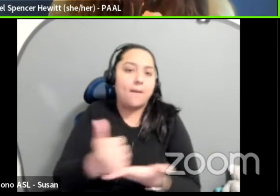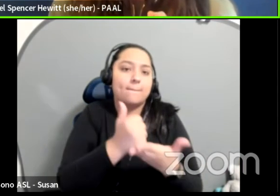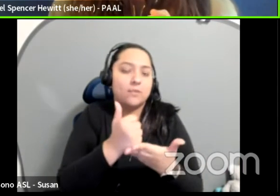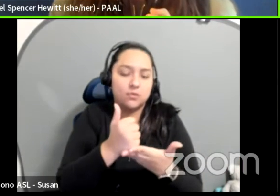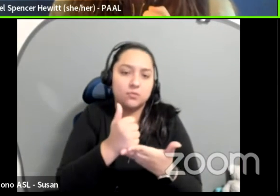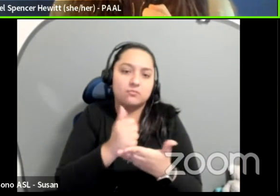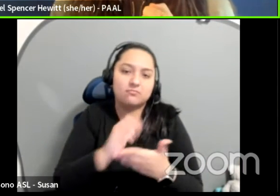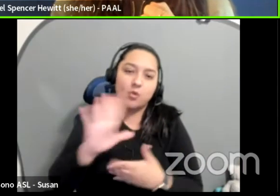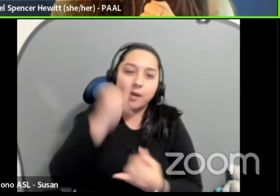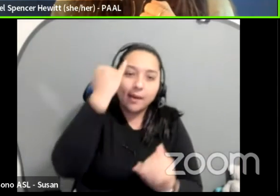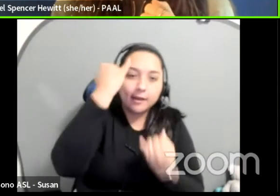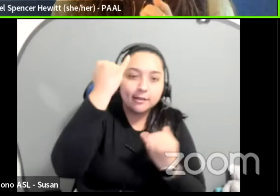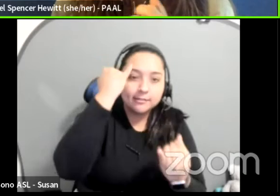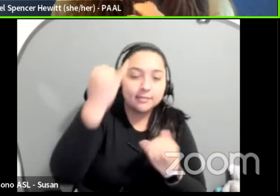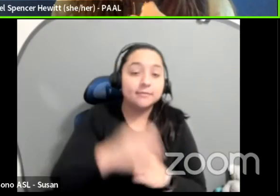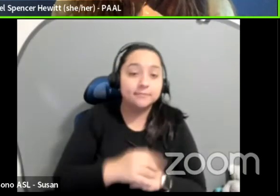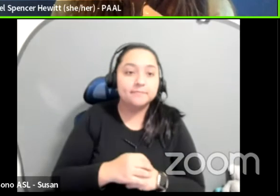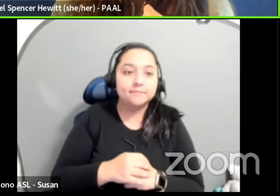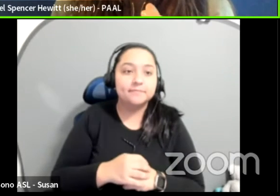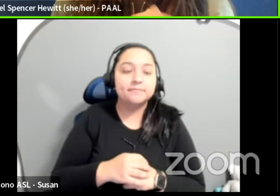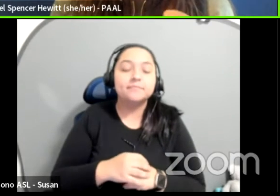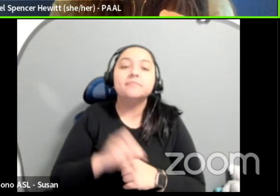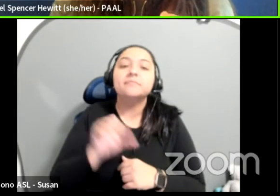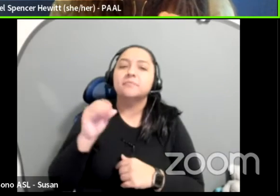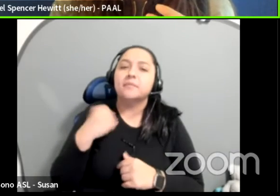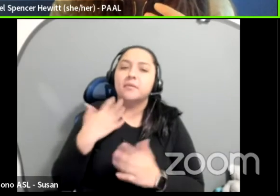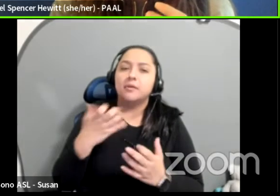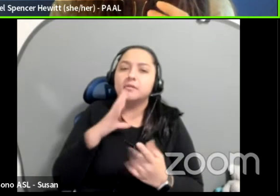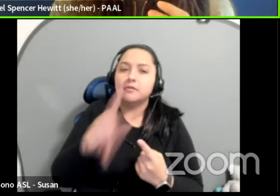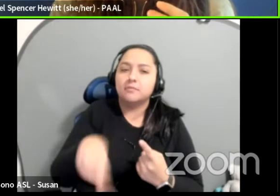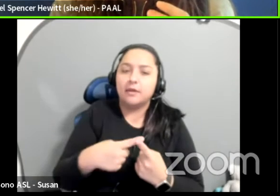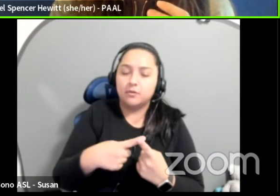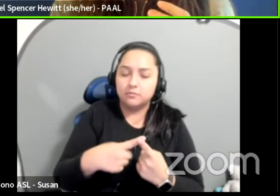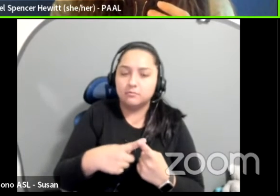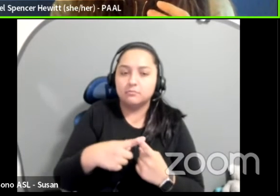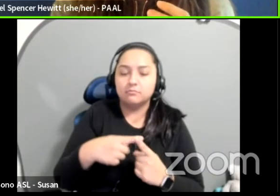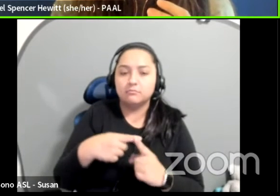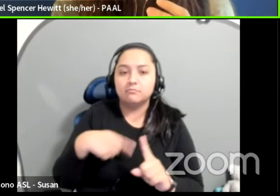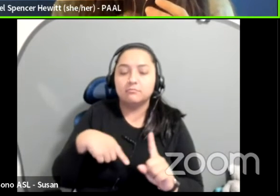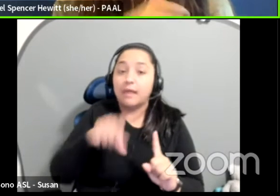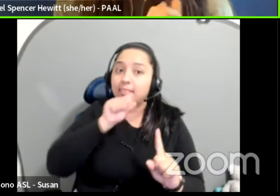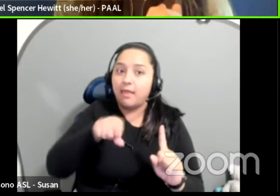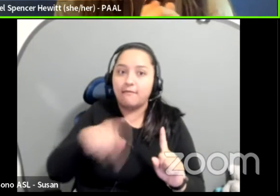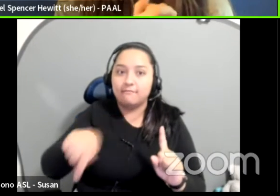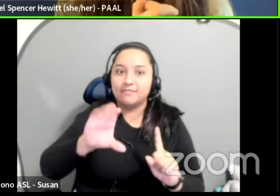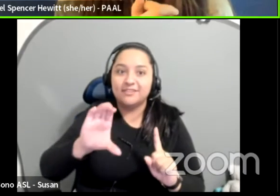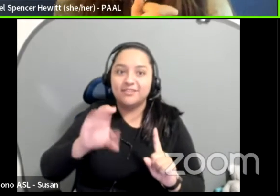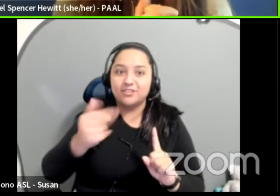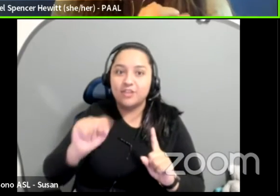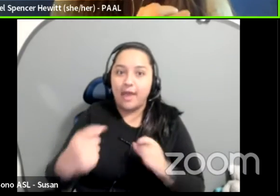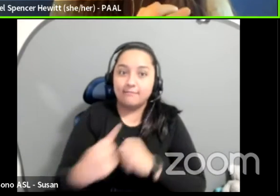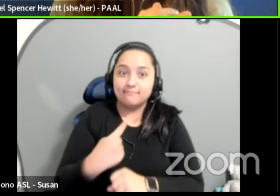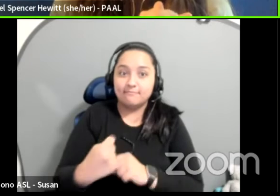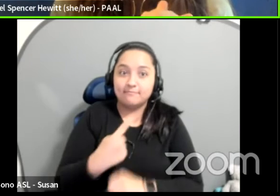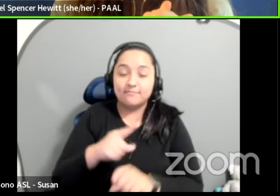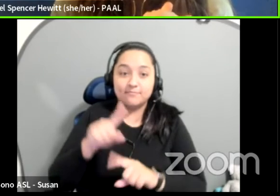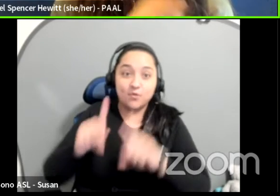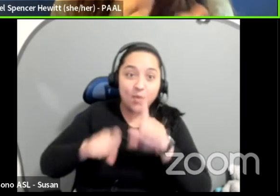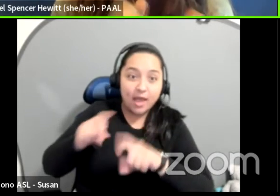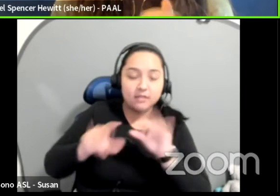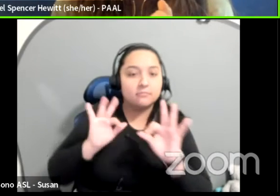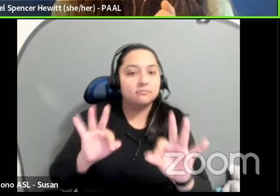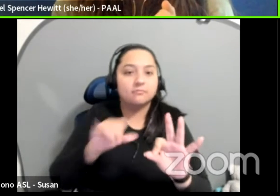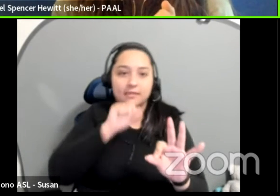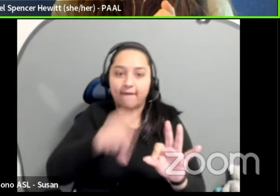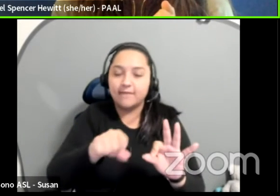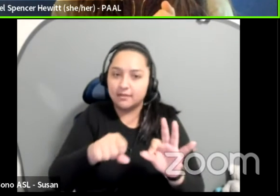I want to jump onto this idea that you're talking about before we, um, dive into some of the chats. I love these questions, keep them coming. They are all right on, um, a lot